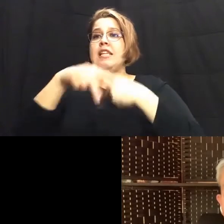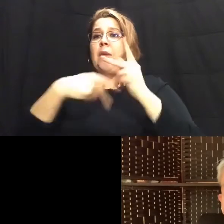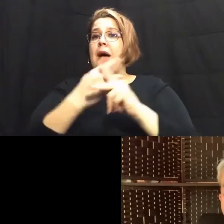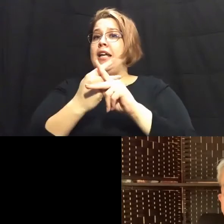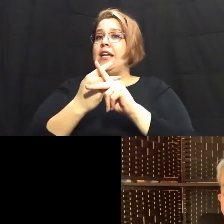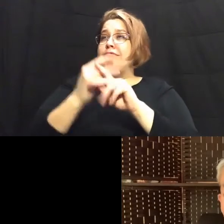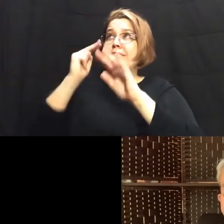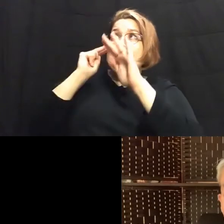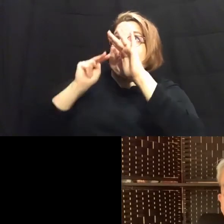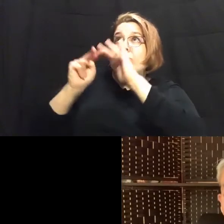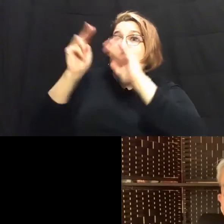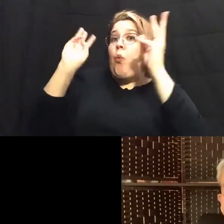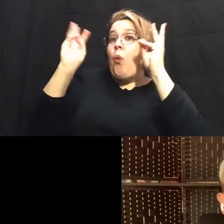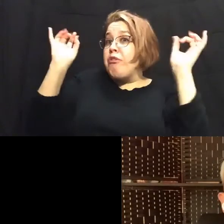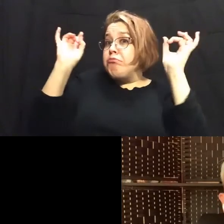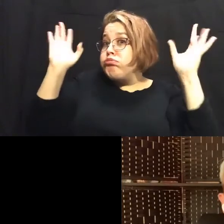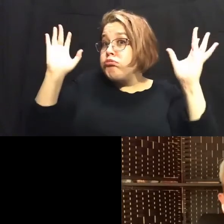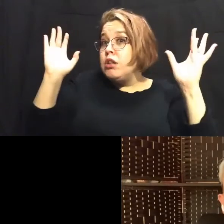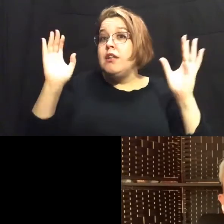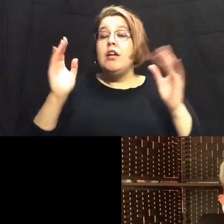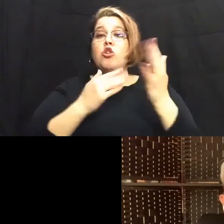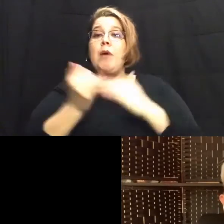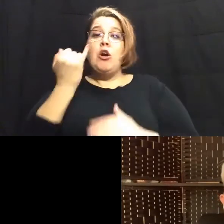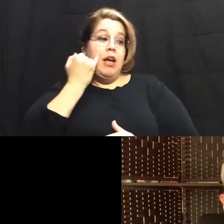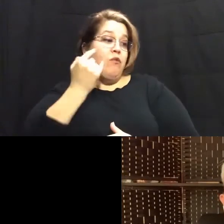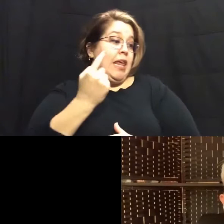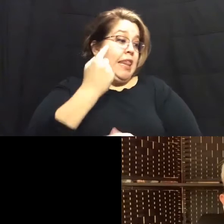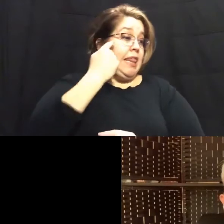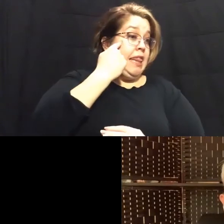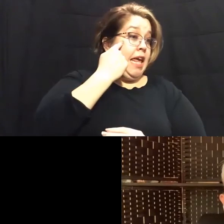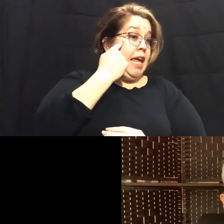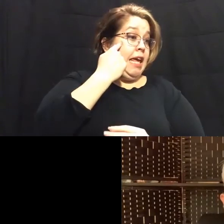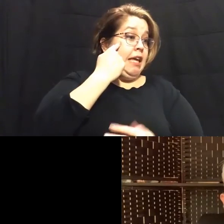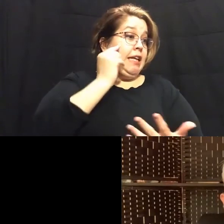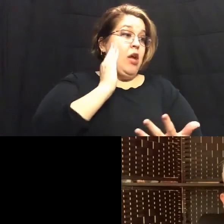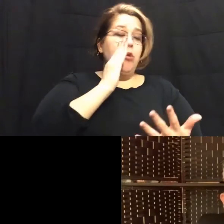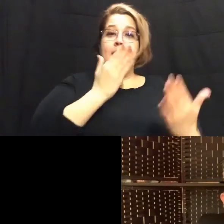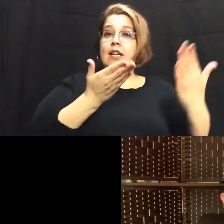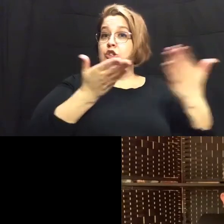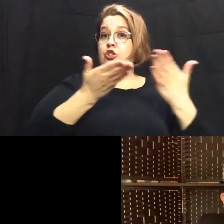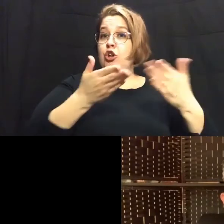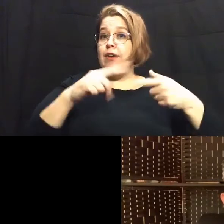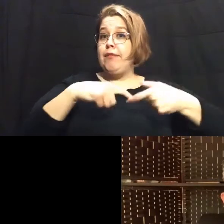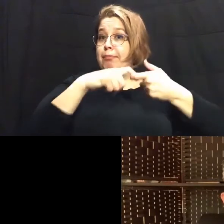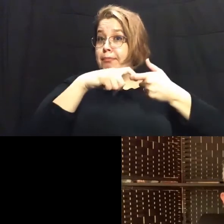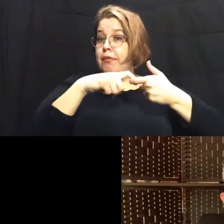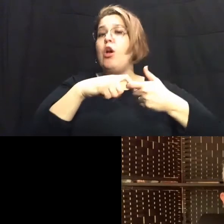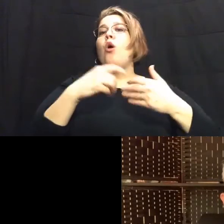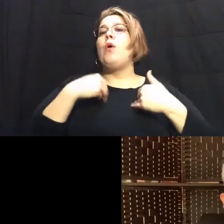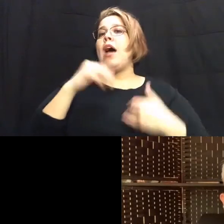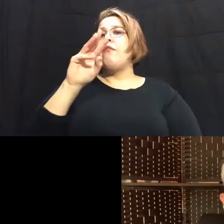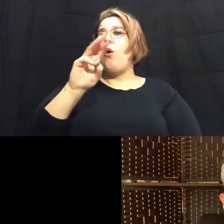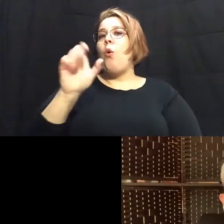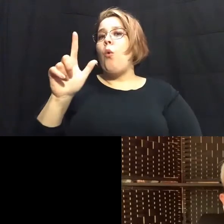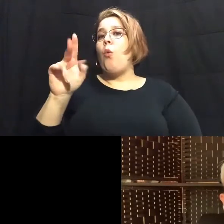crisis whether or not we we uh think there's going to be uh any kind of uh service disruption that there are wellness checks in place